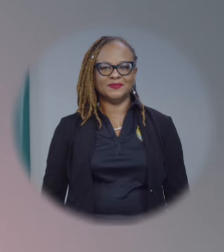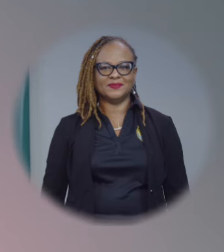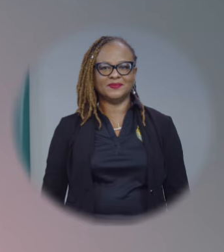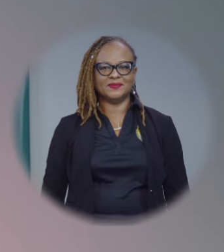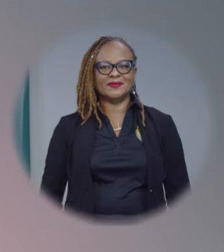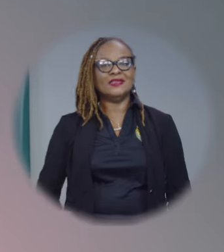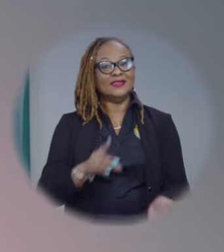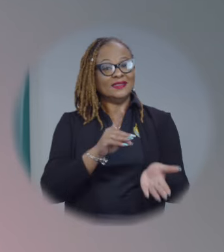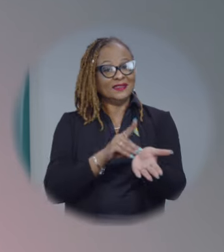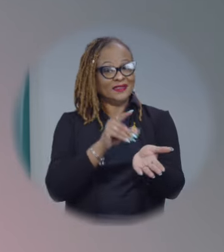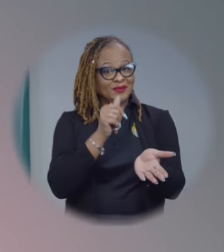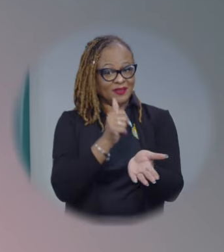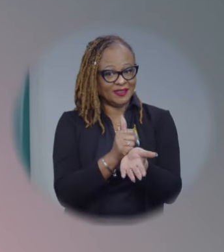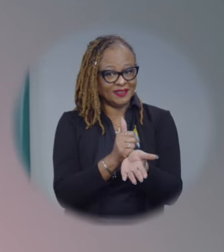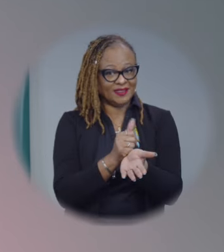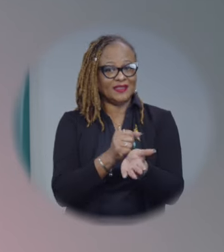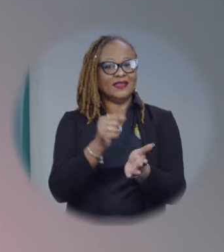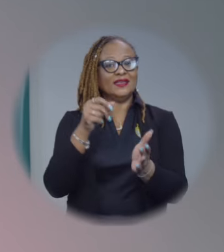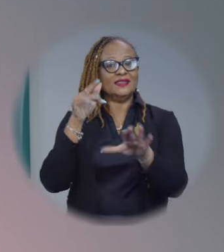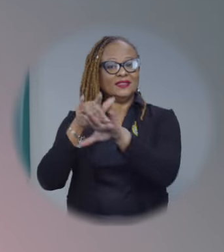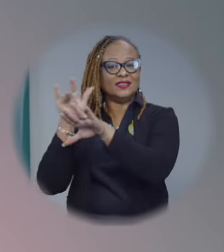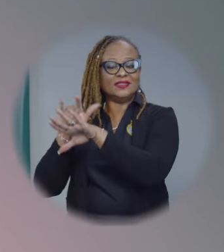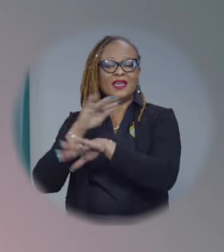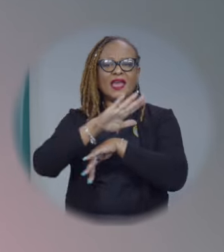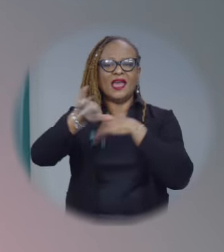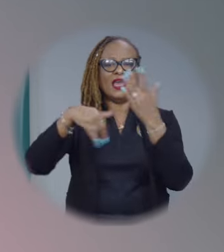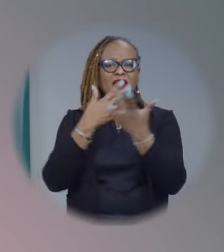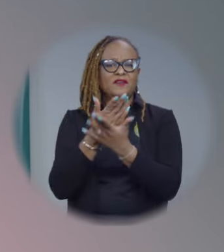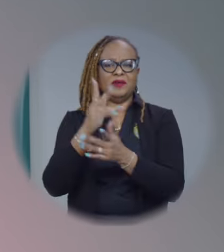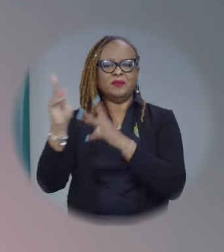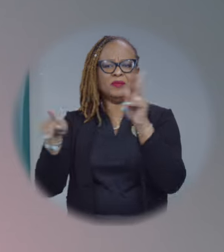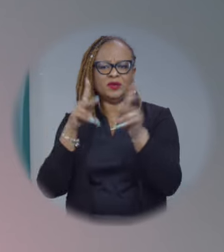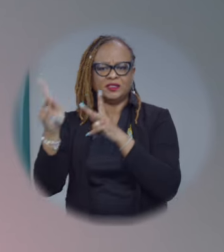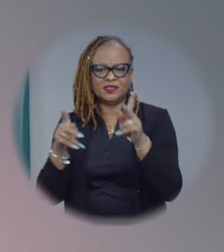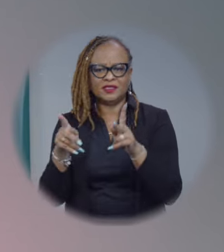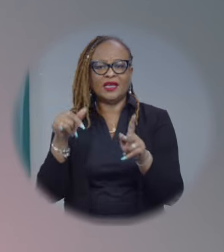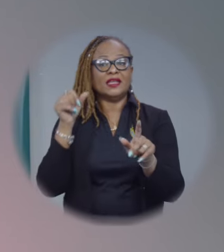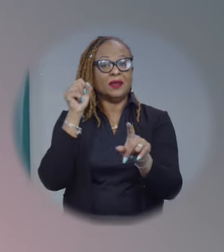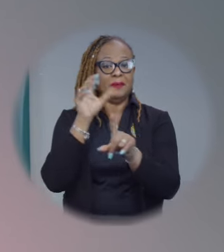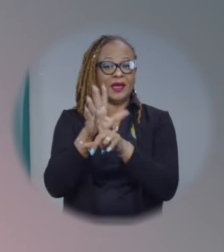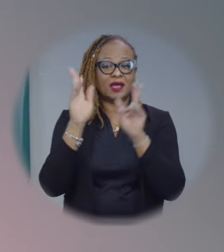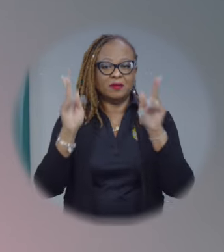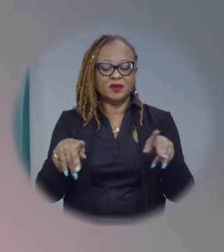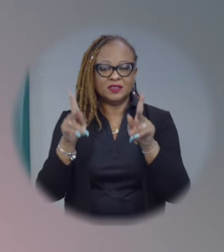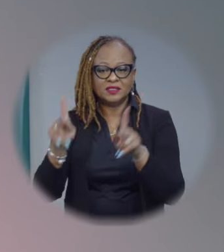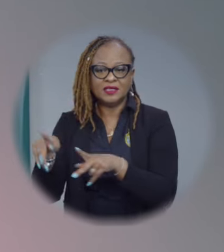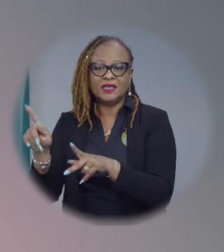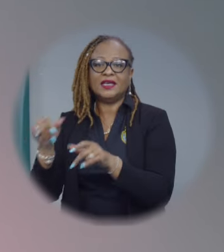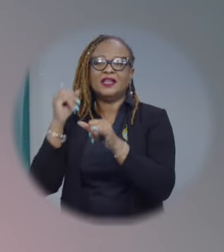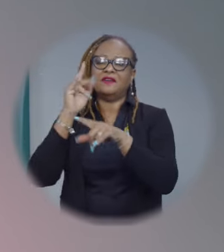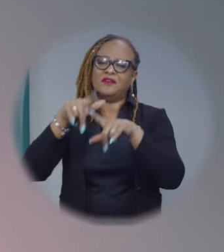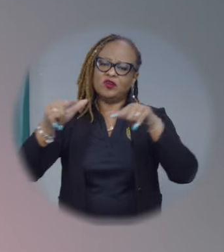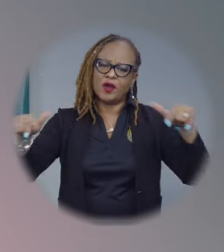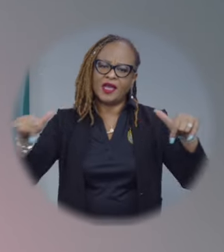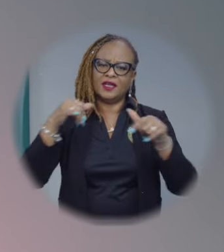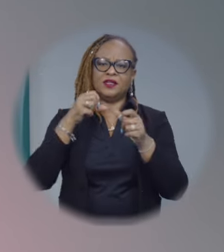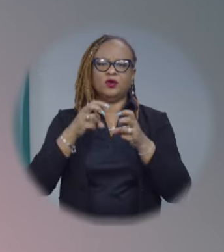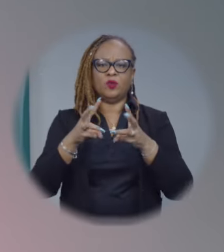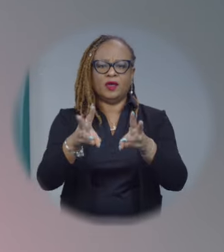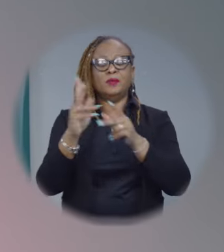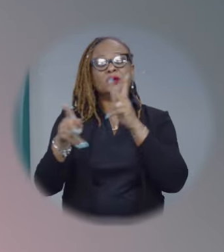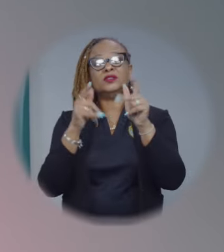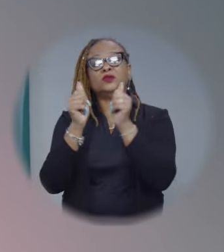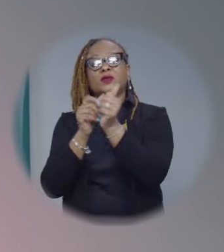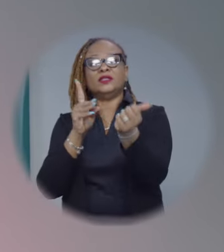disability intersects every demographic and can impact a person in a variety of ways for people with disabilities and